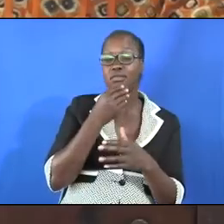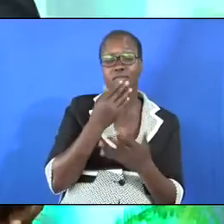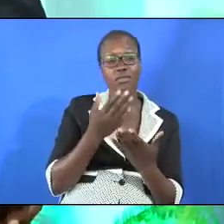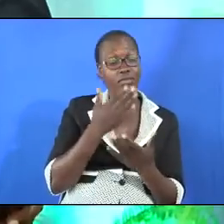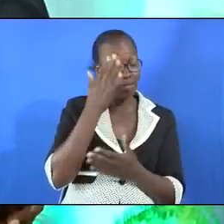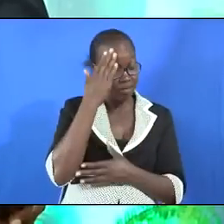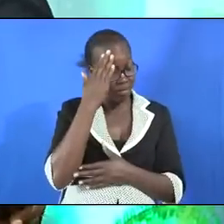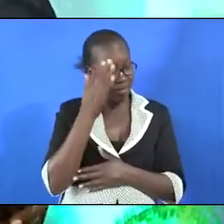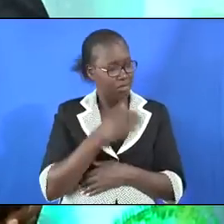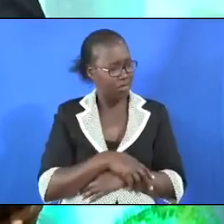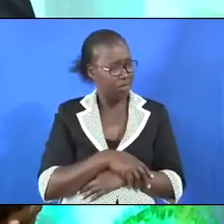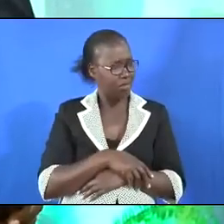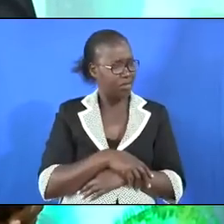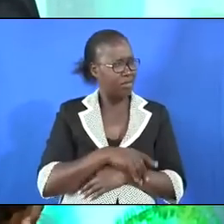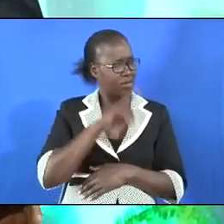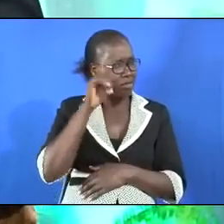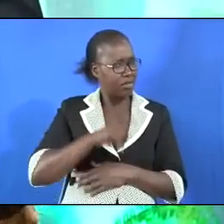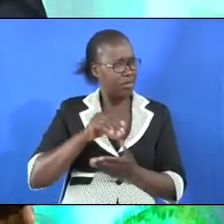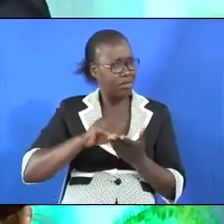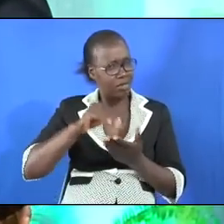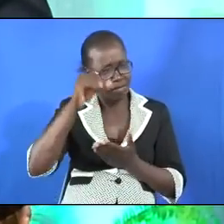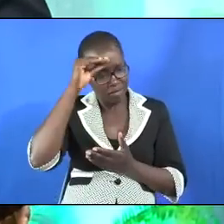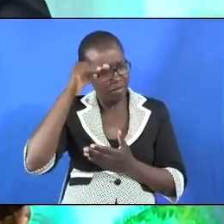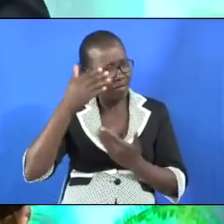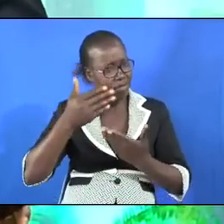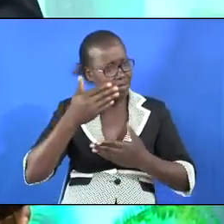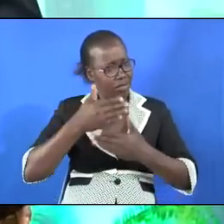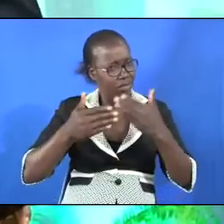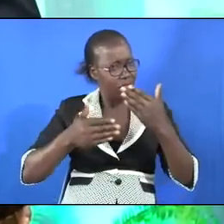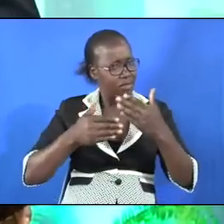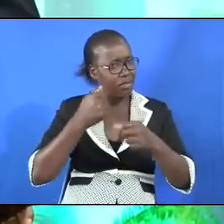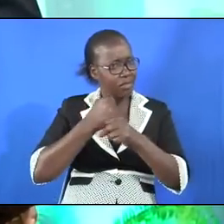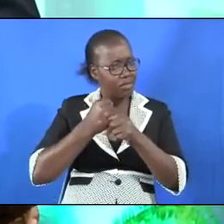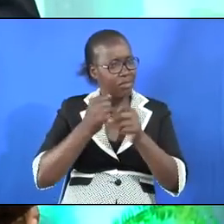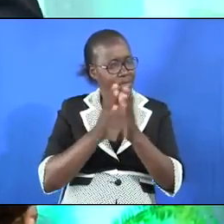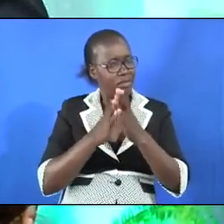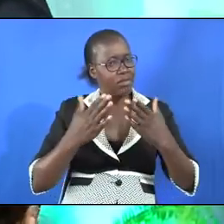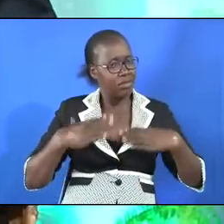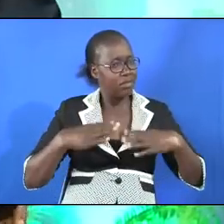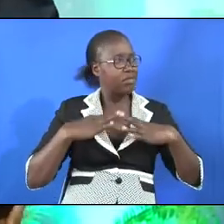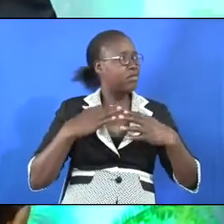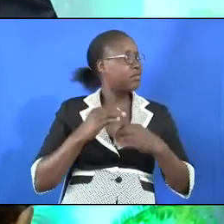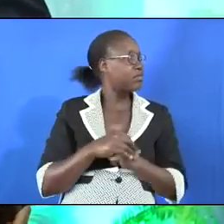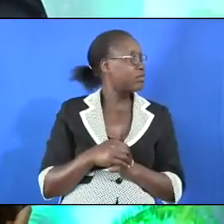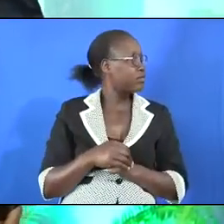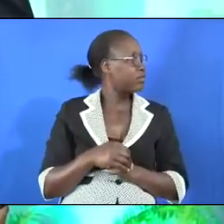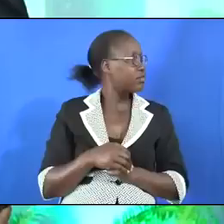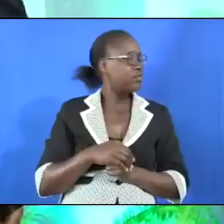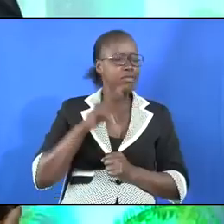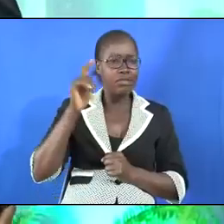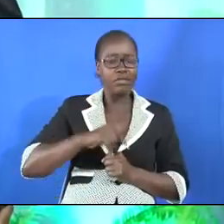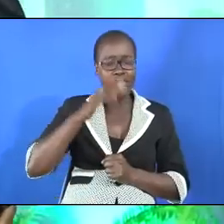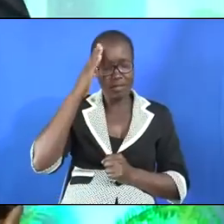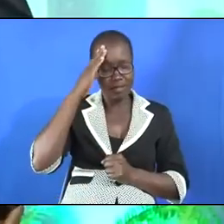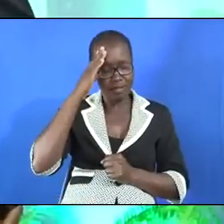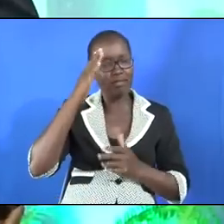you must learn how to deal with people you must know people